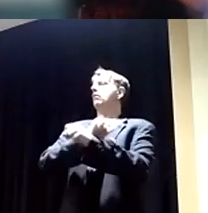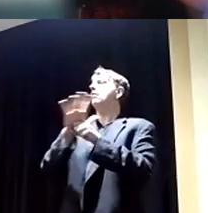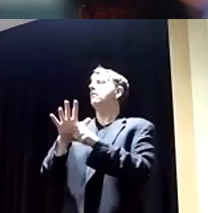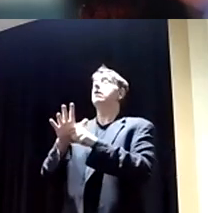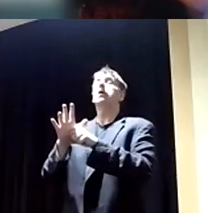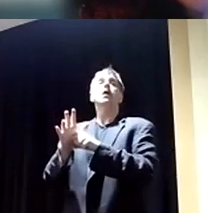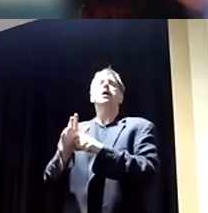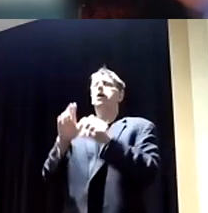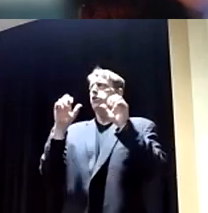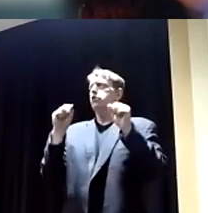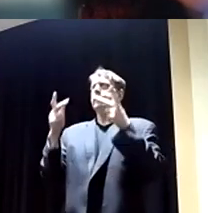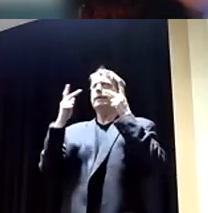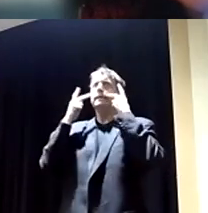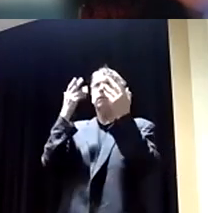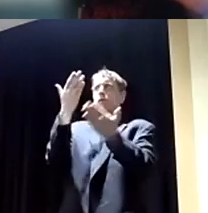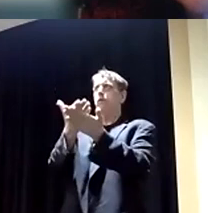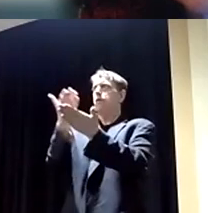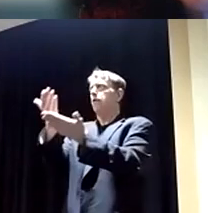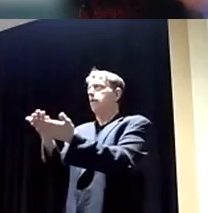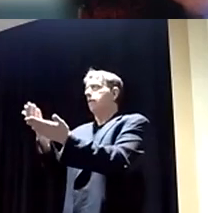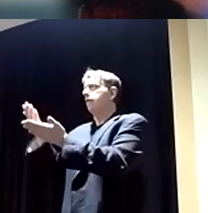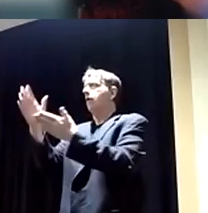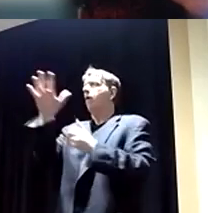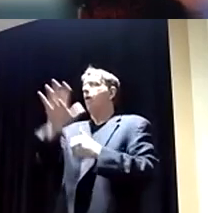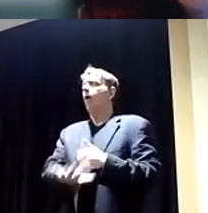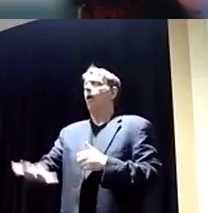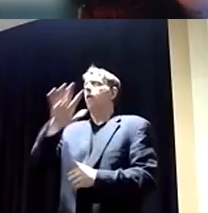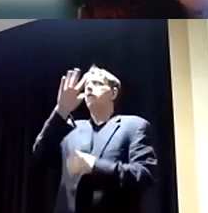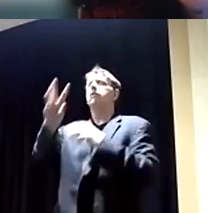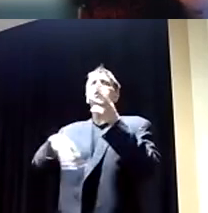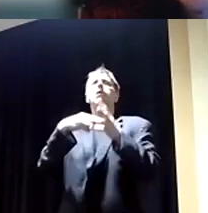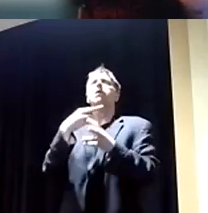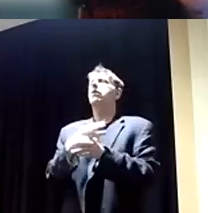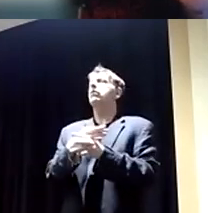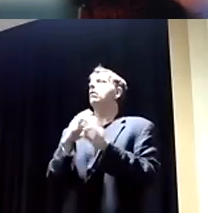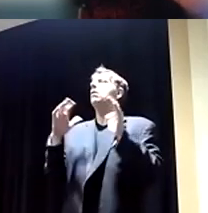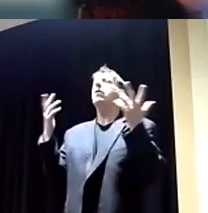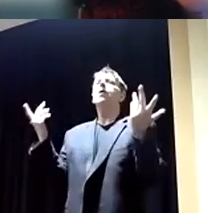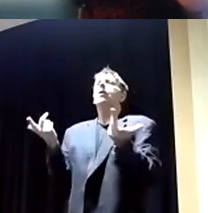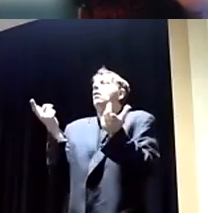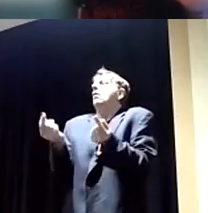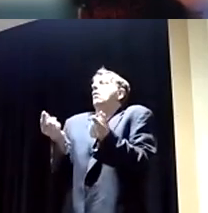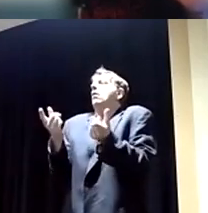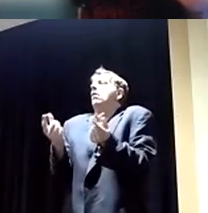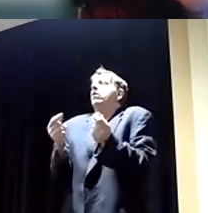effects can be seen both abroad and sadly here at home. What moves can we make both as a global community and